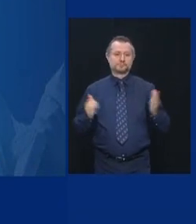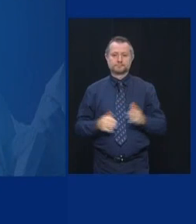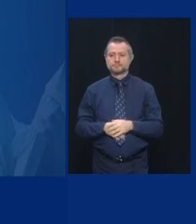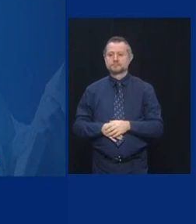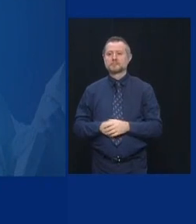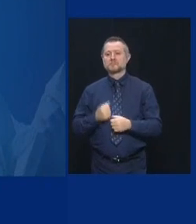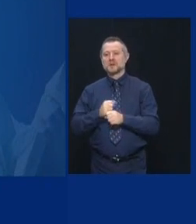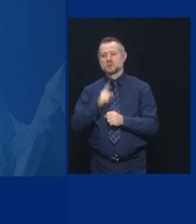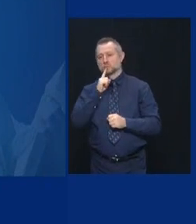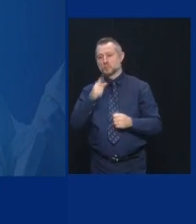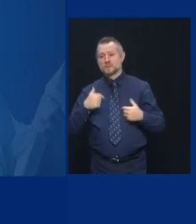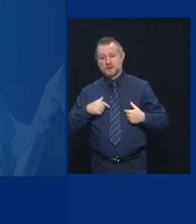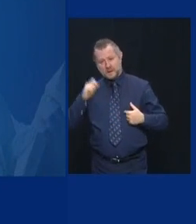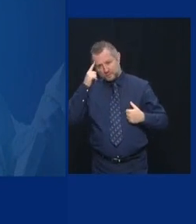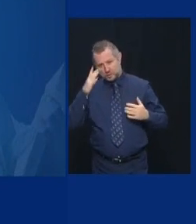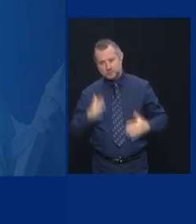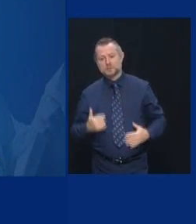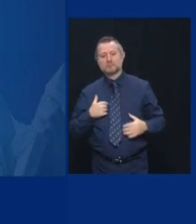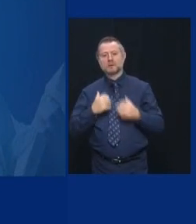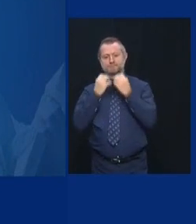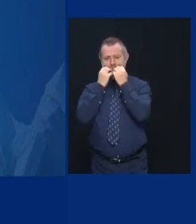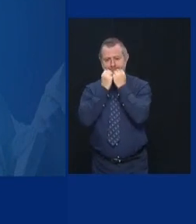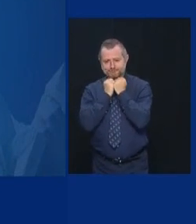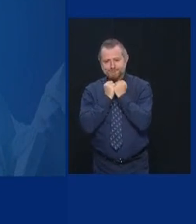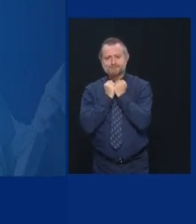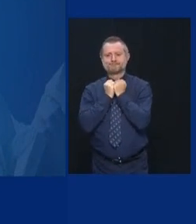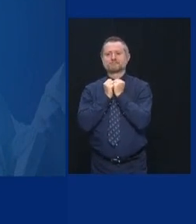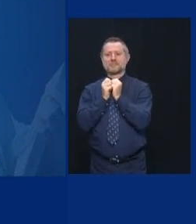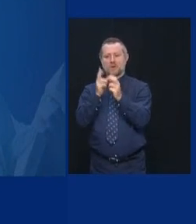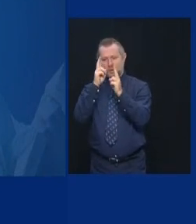to honor and fulfill their sacrifice.